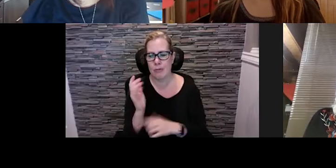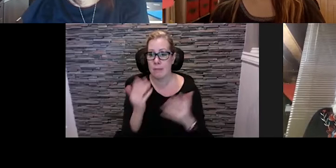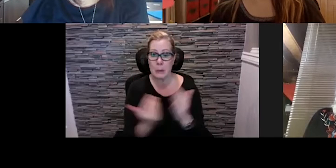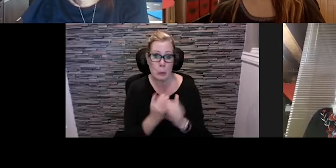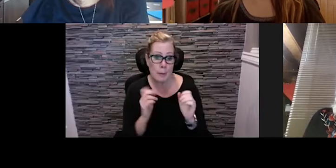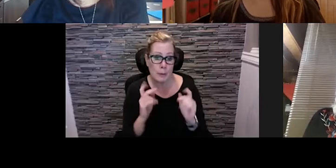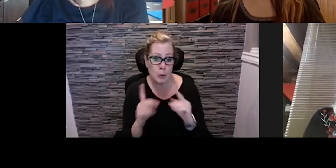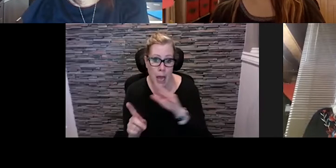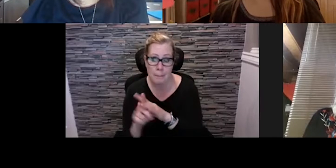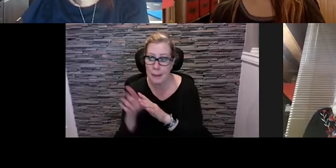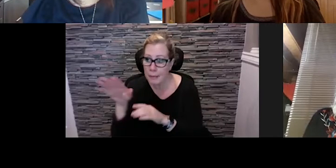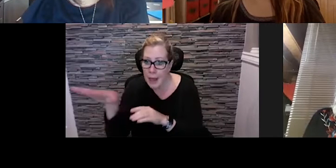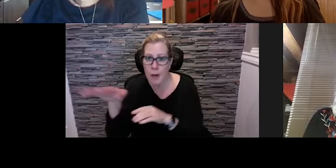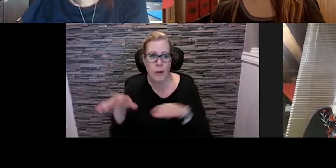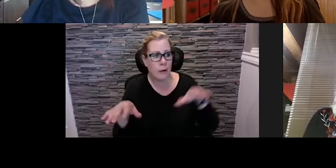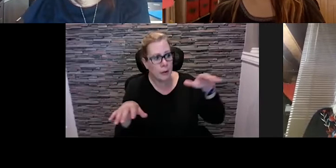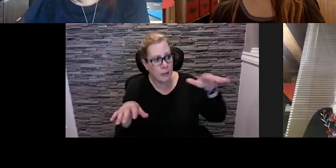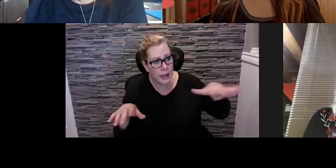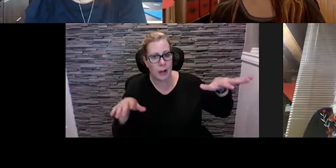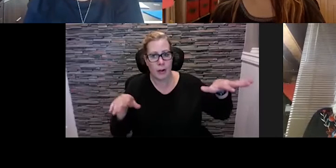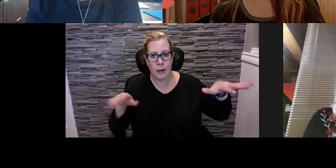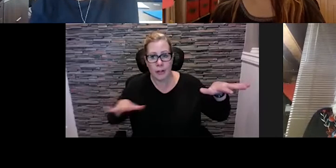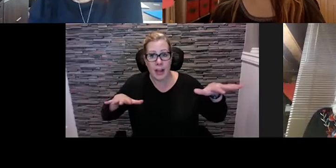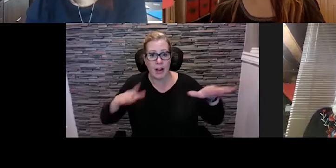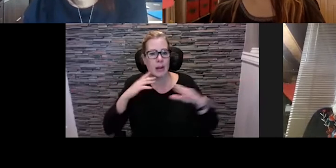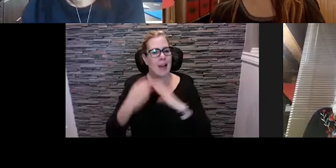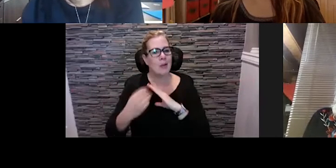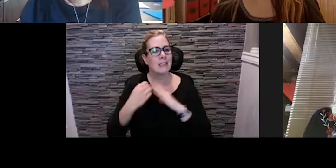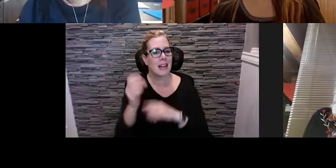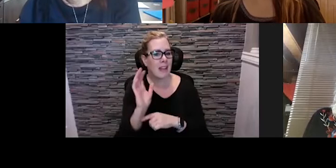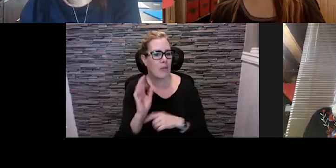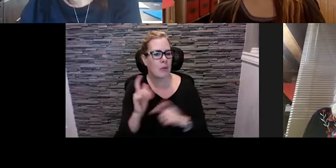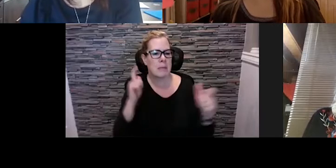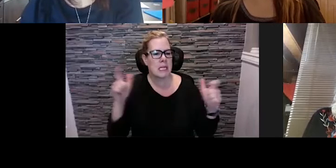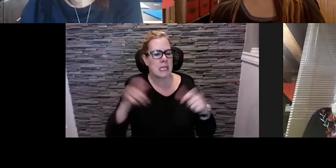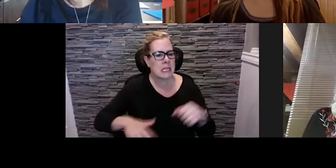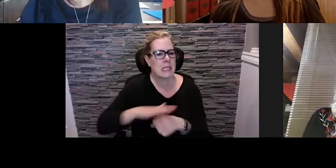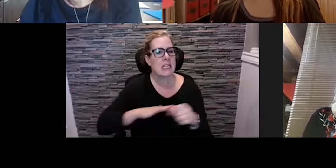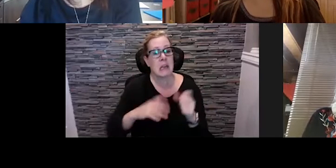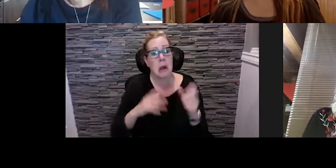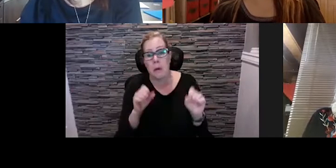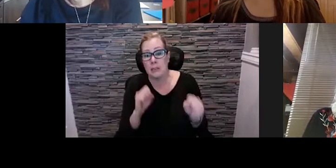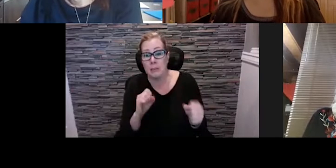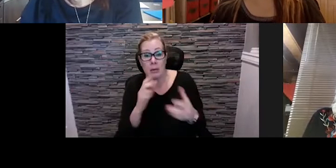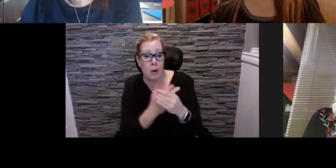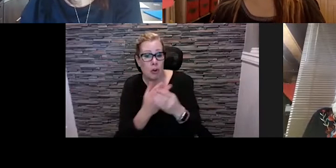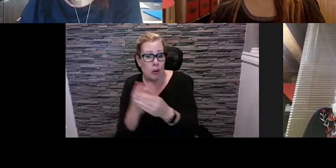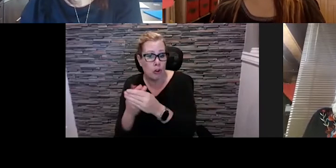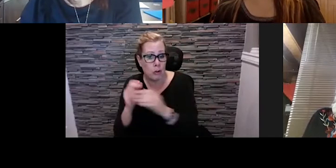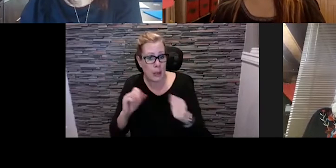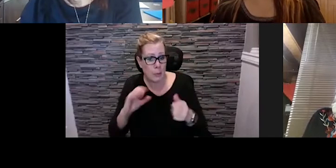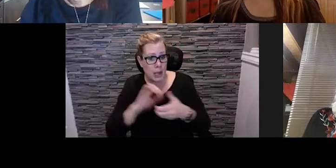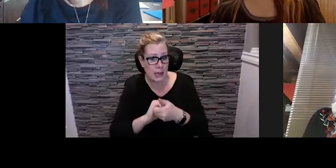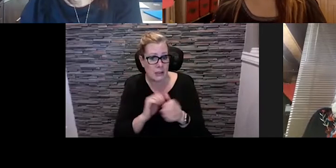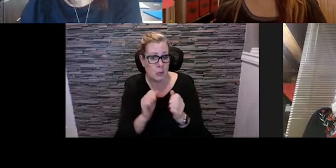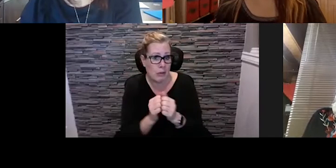and build upon the resources that exist in those different communities and those different potential partnerships that can start to develop. Because then that will